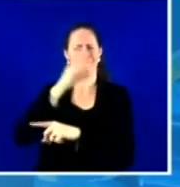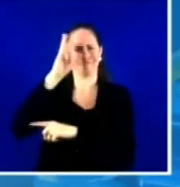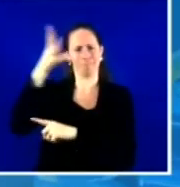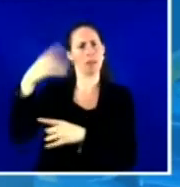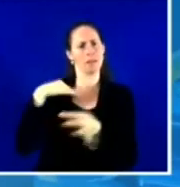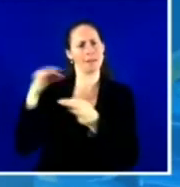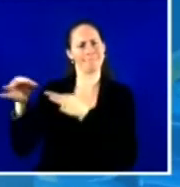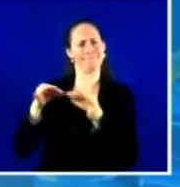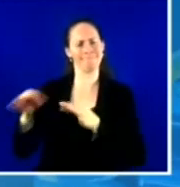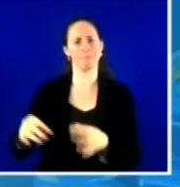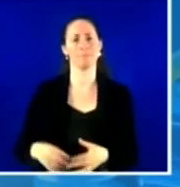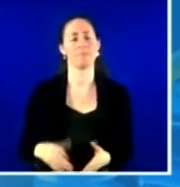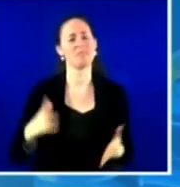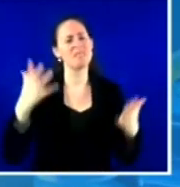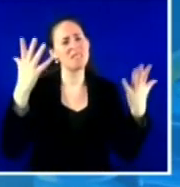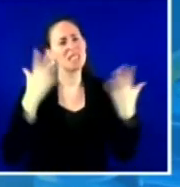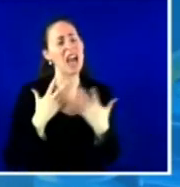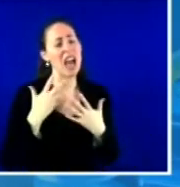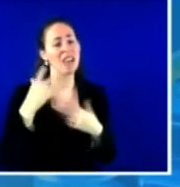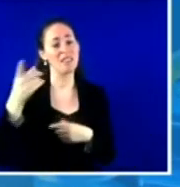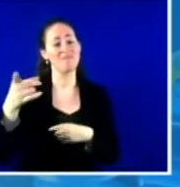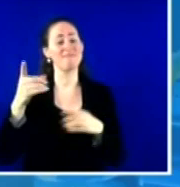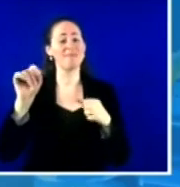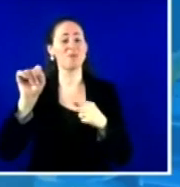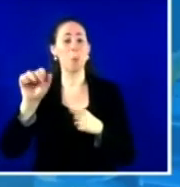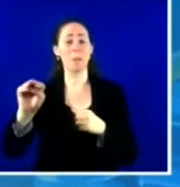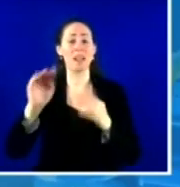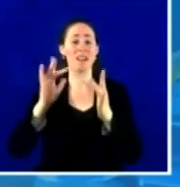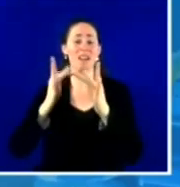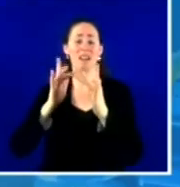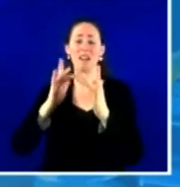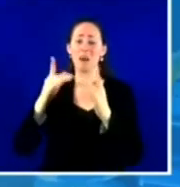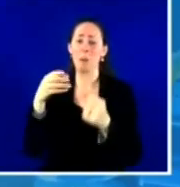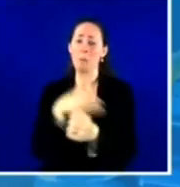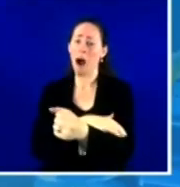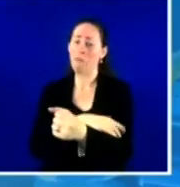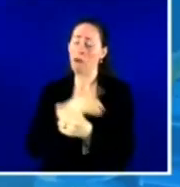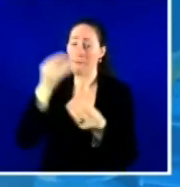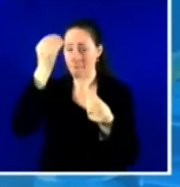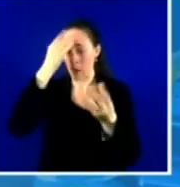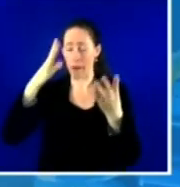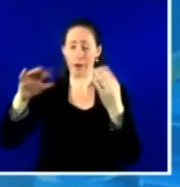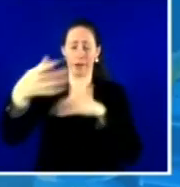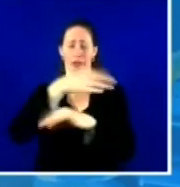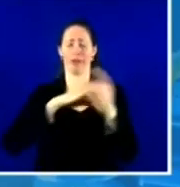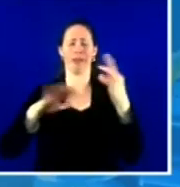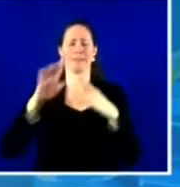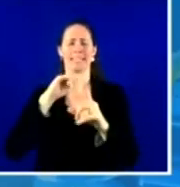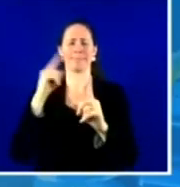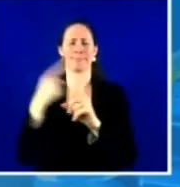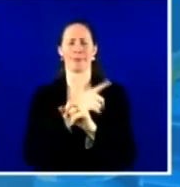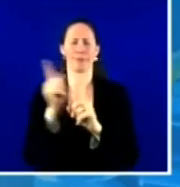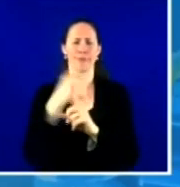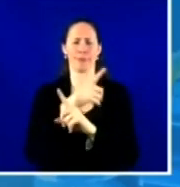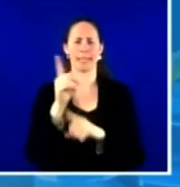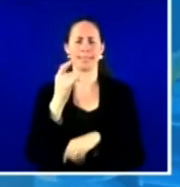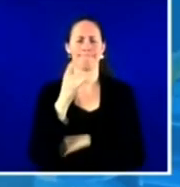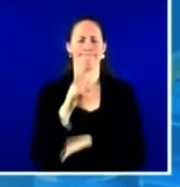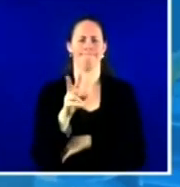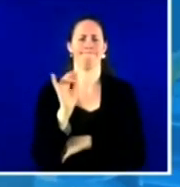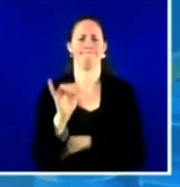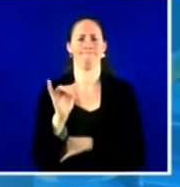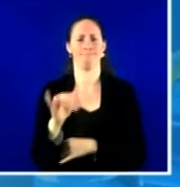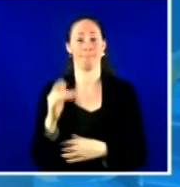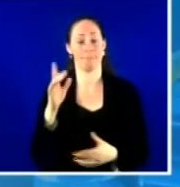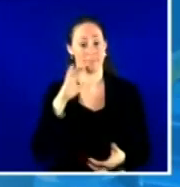powerful and there's a lot of misinformation on social media and our, our adolescents are on social media a whole lot. Um, and so they see the good stuff,